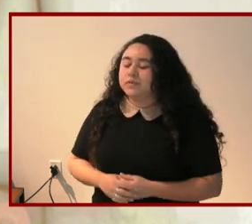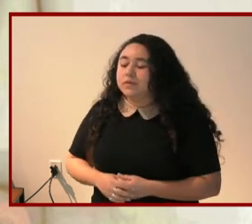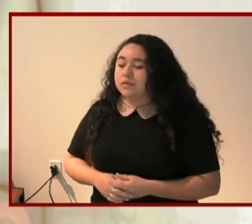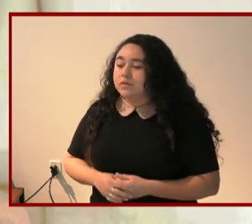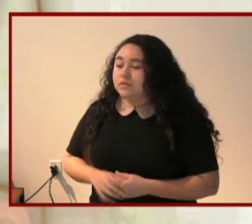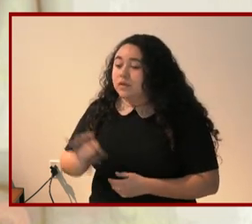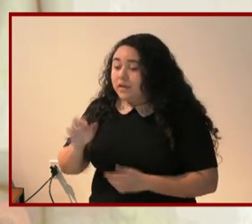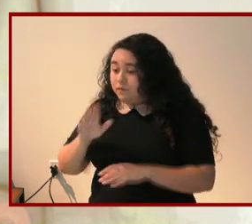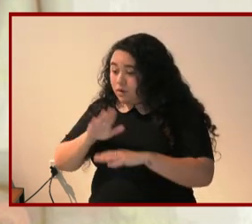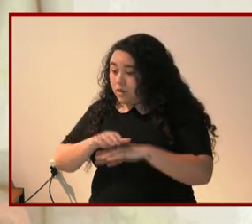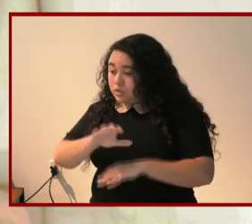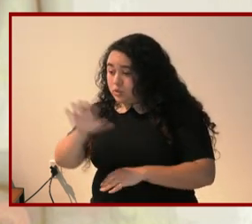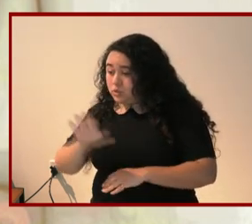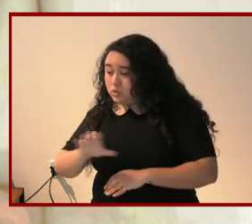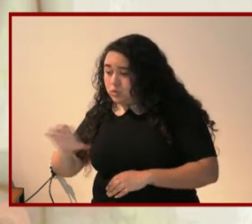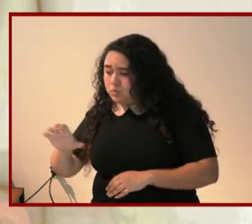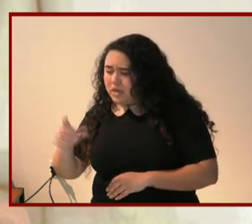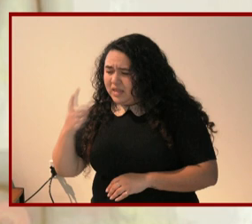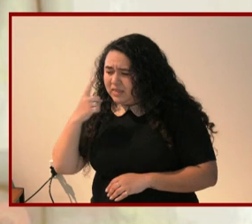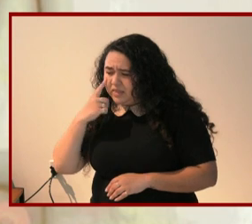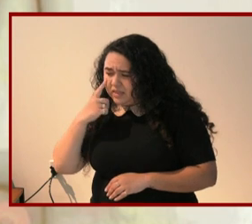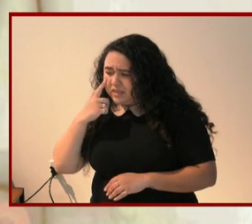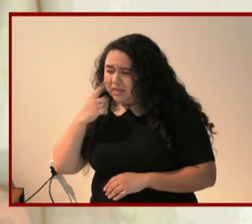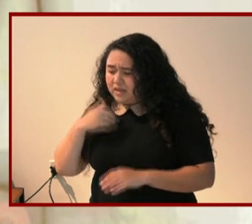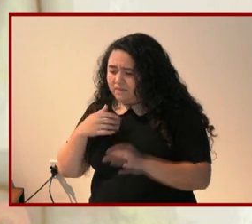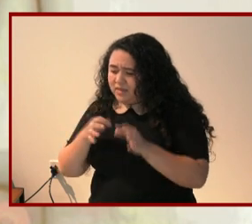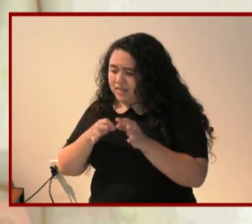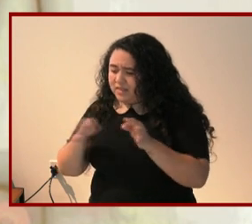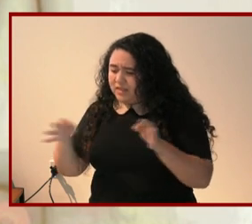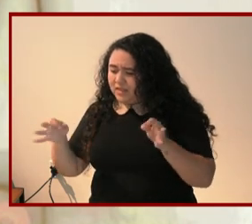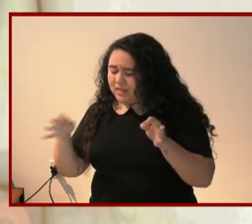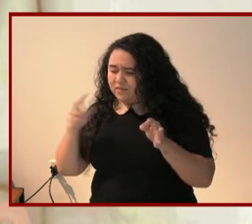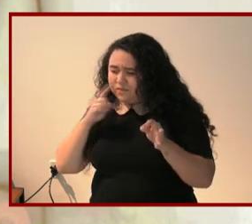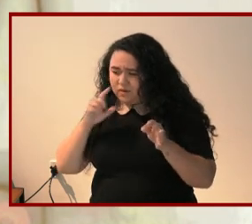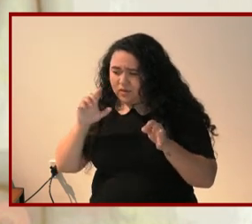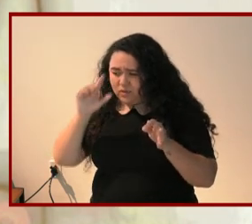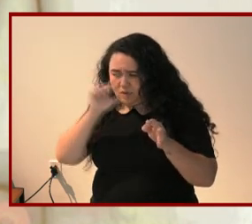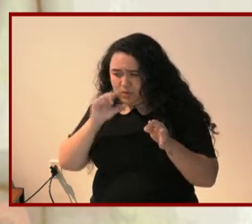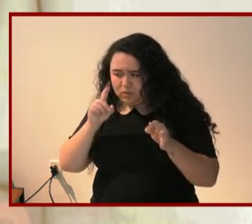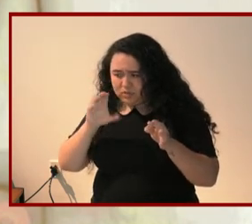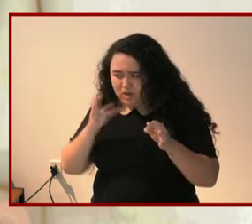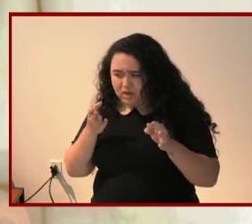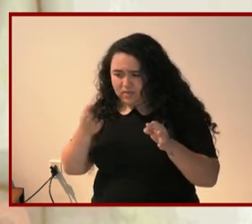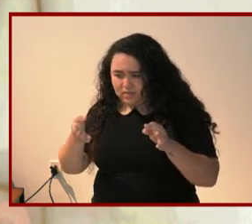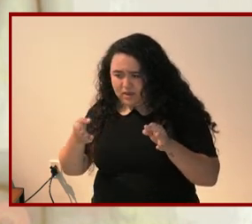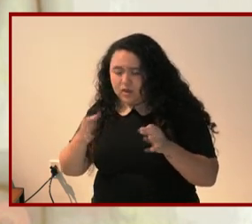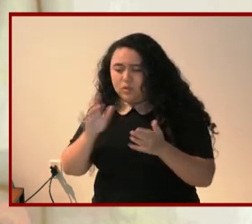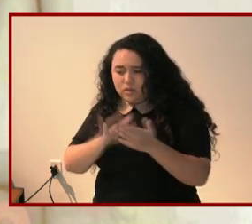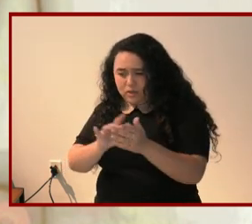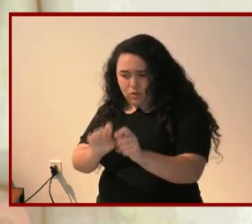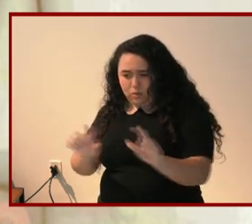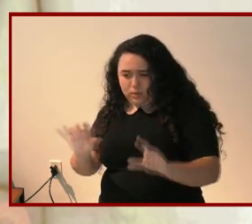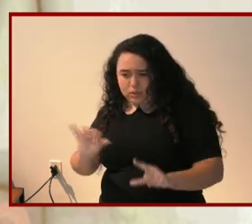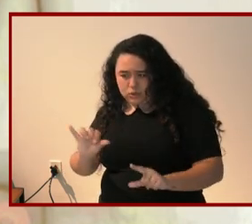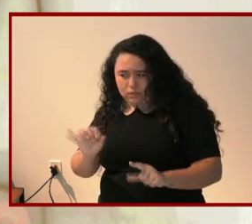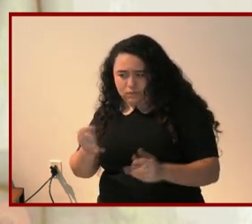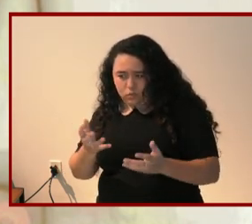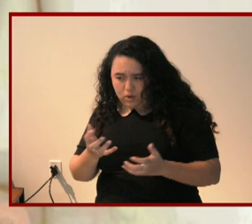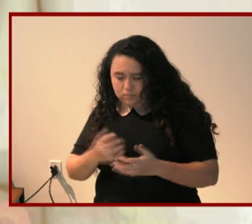Zoom, I think there might be a link to the Google document in the chat on Zoom. Great. So you can access that there too.